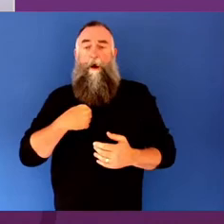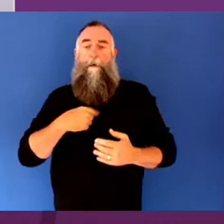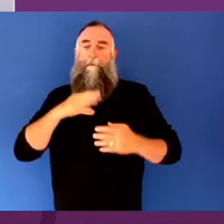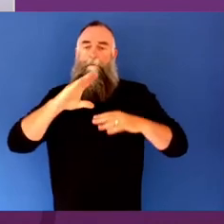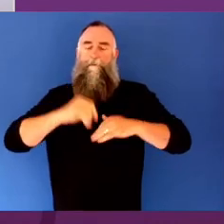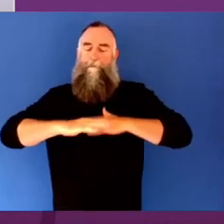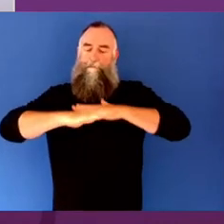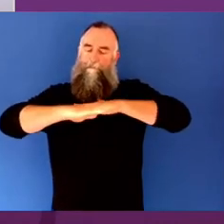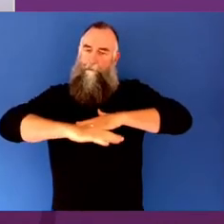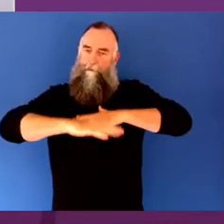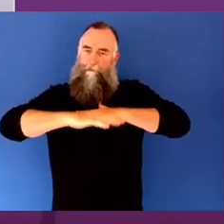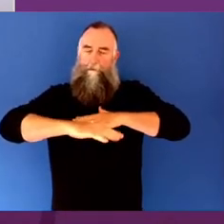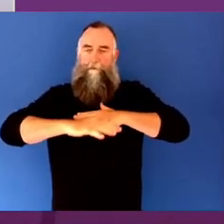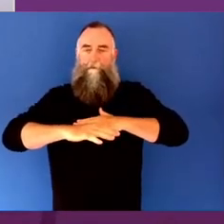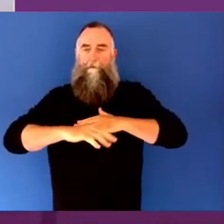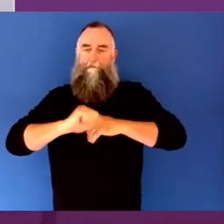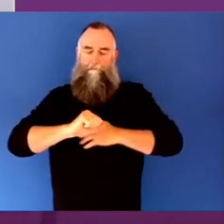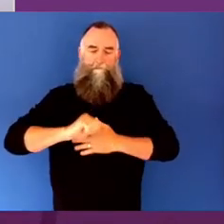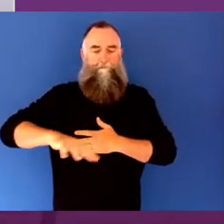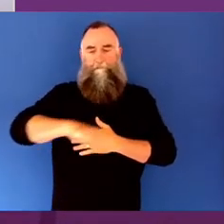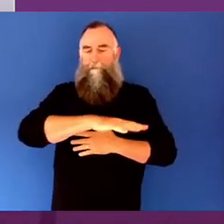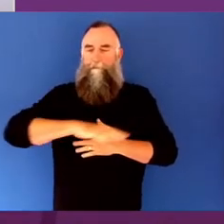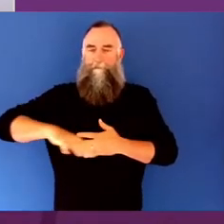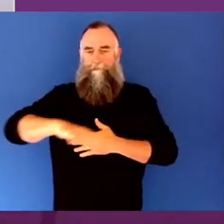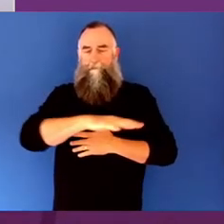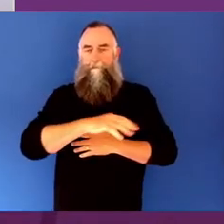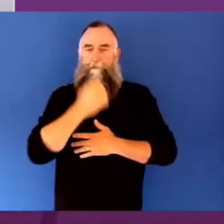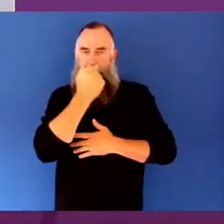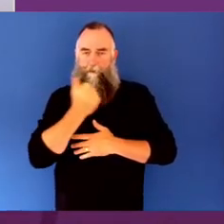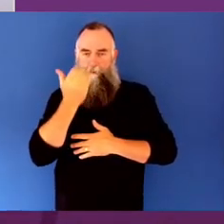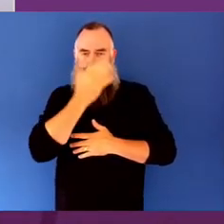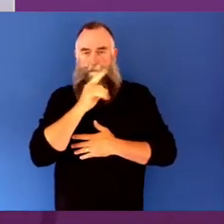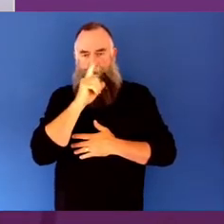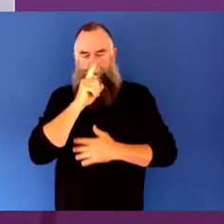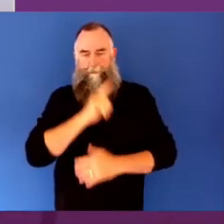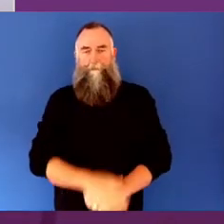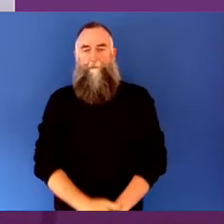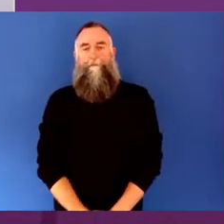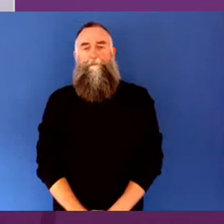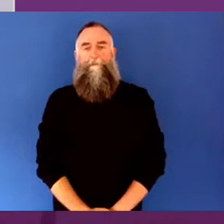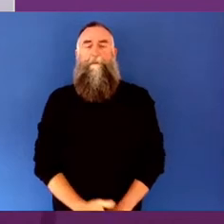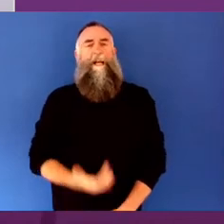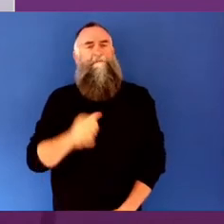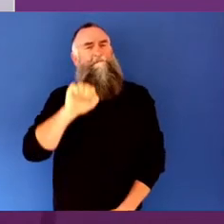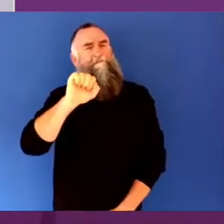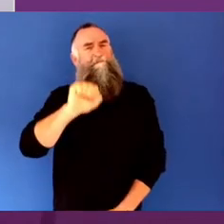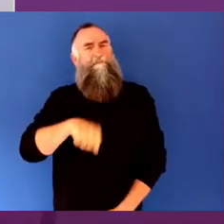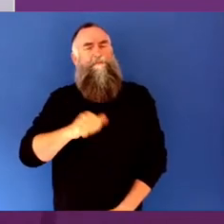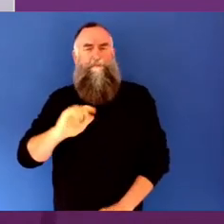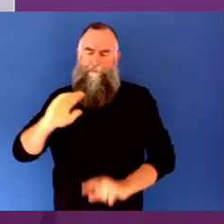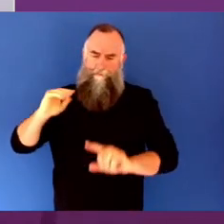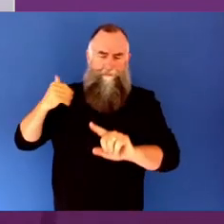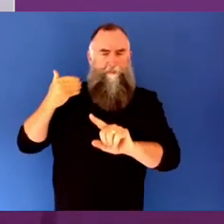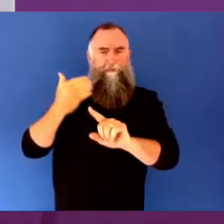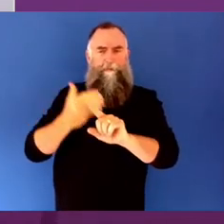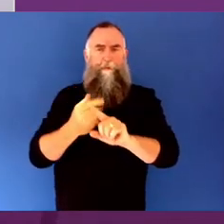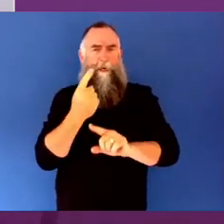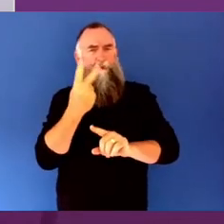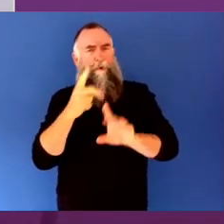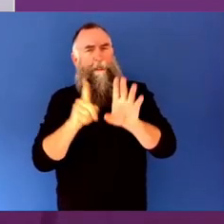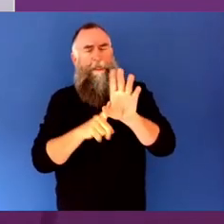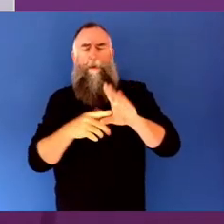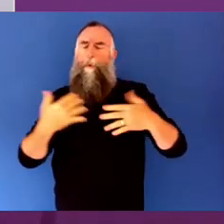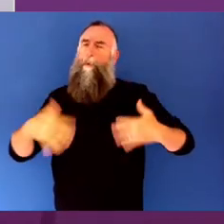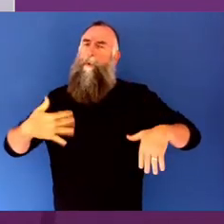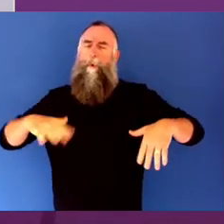Nations. Well, these have been an exceptionally challenging couple of years, haven't they, for all Australians, especially those who